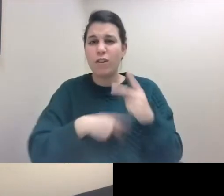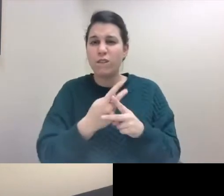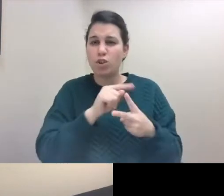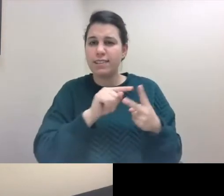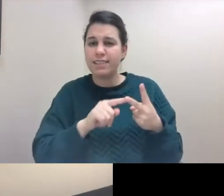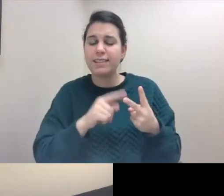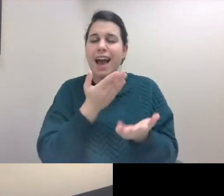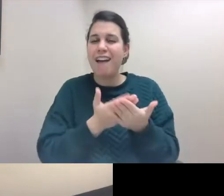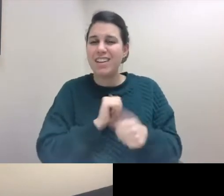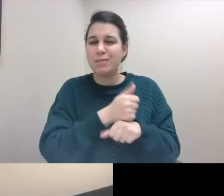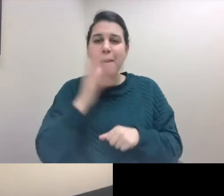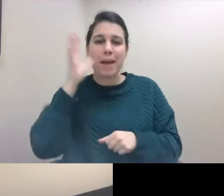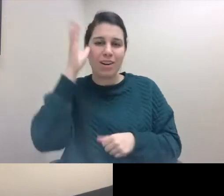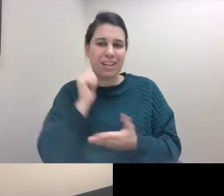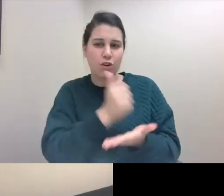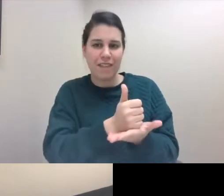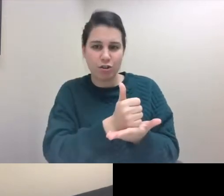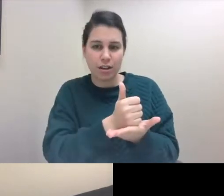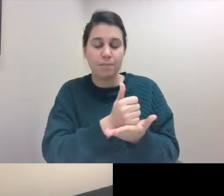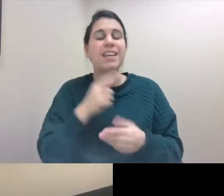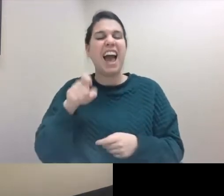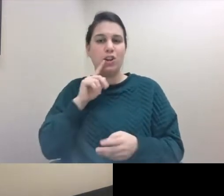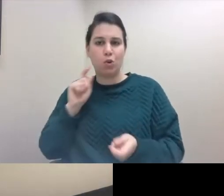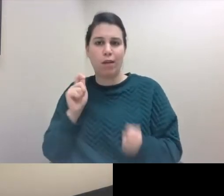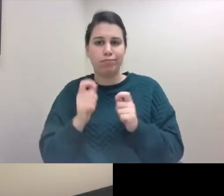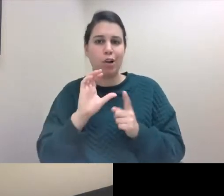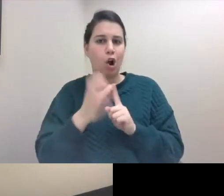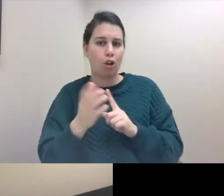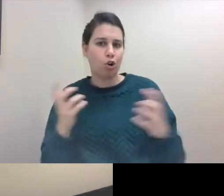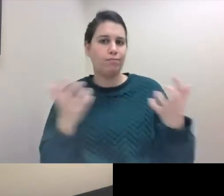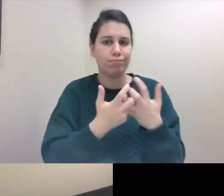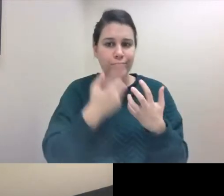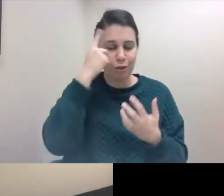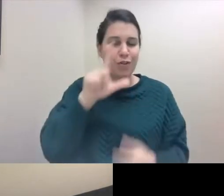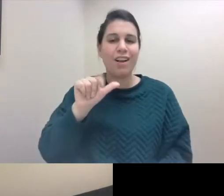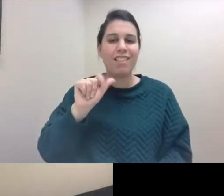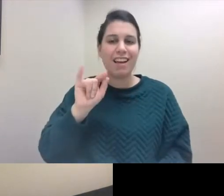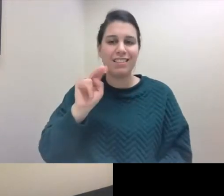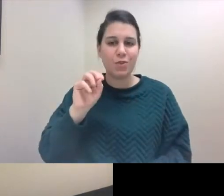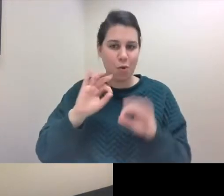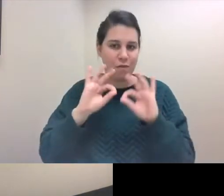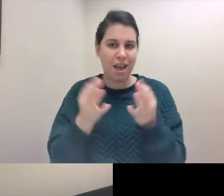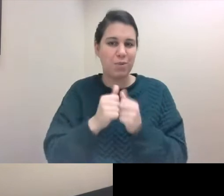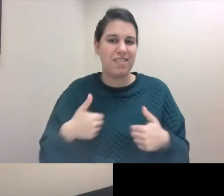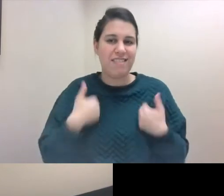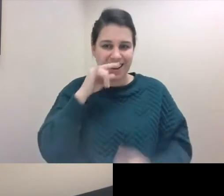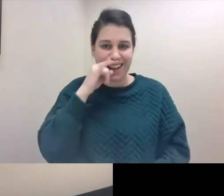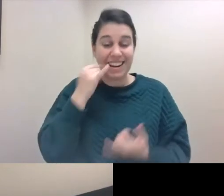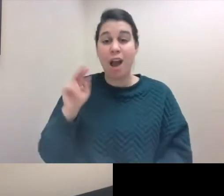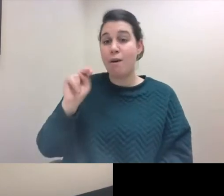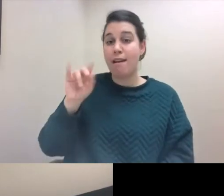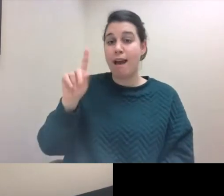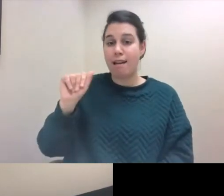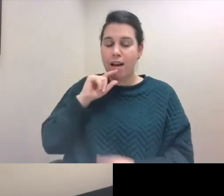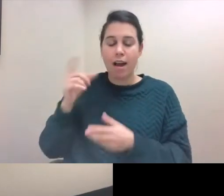parenting intervention culturally adapted for Latino families with young children. He's currently funded by NIDA to extend this line